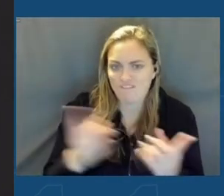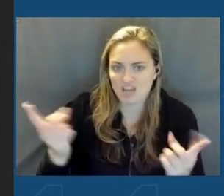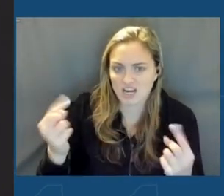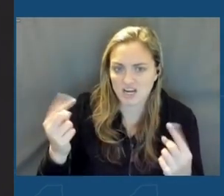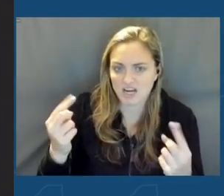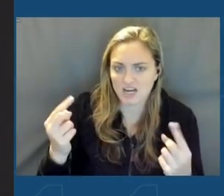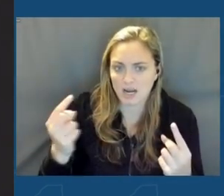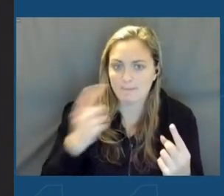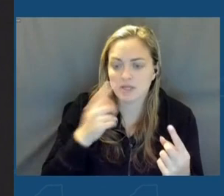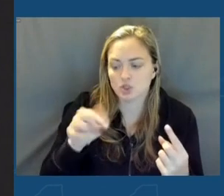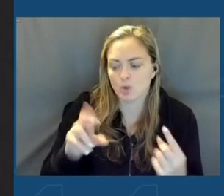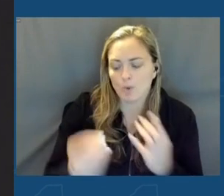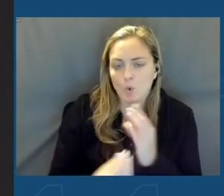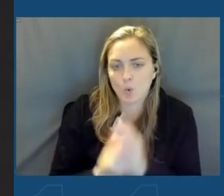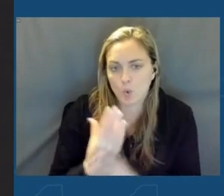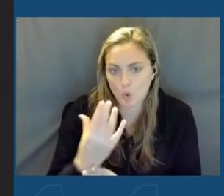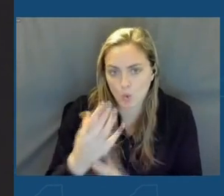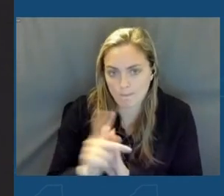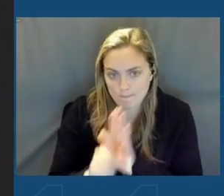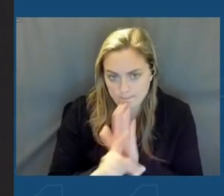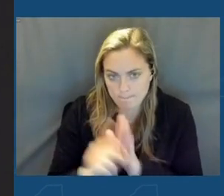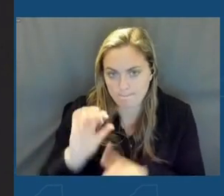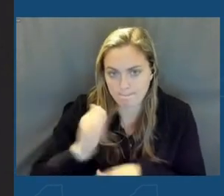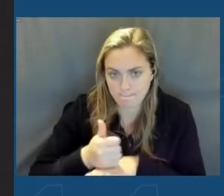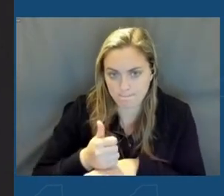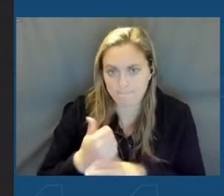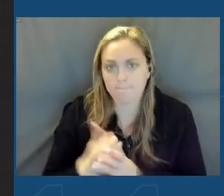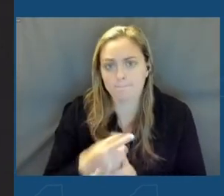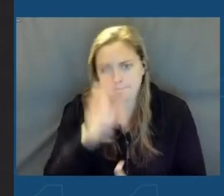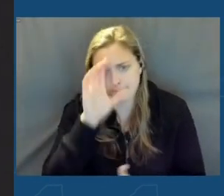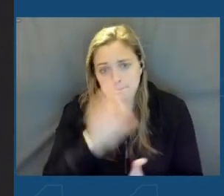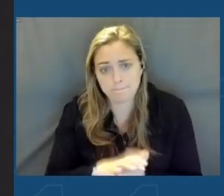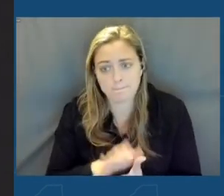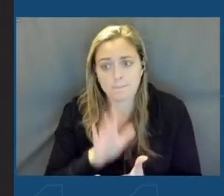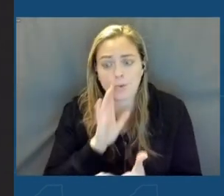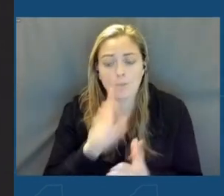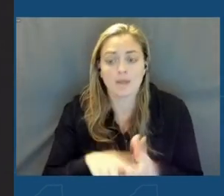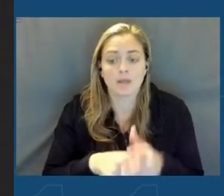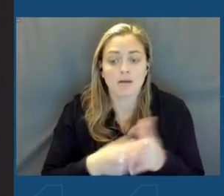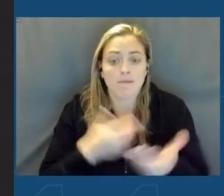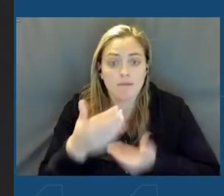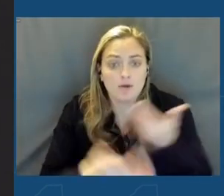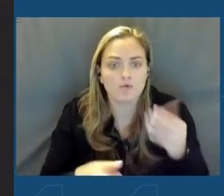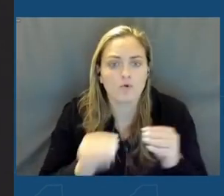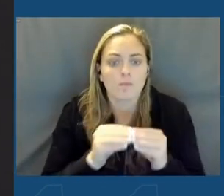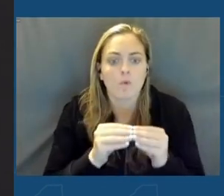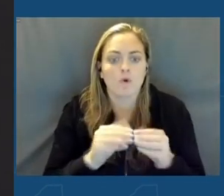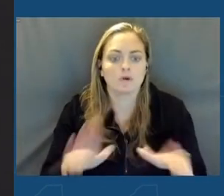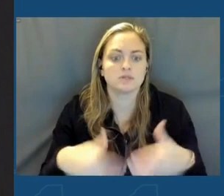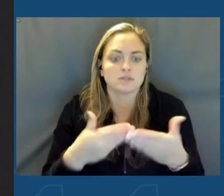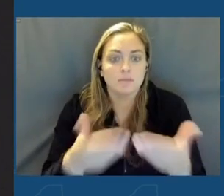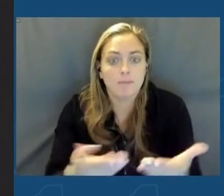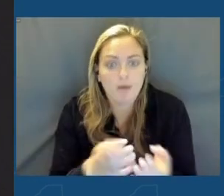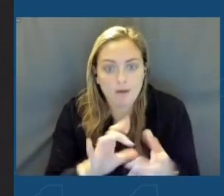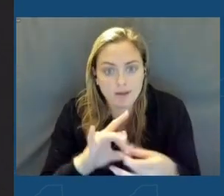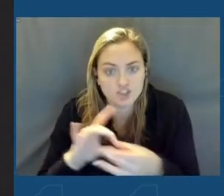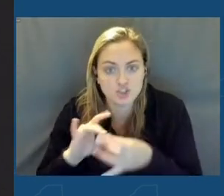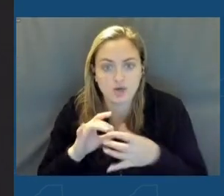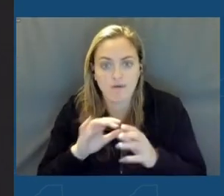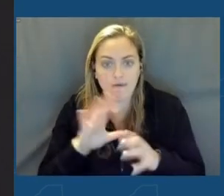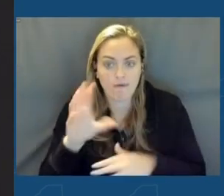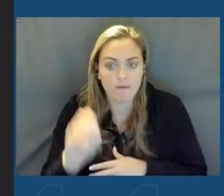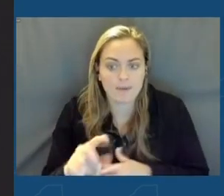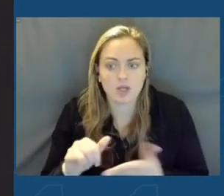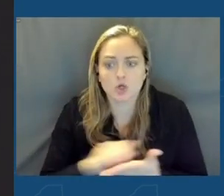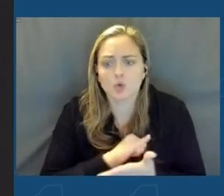our pro-growth policies. And especially now, I believe that this will be a catalyst for more supply chain companies to come here as well. New York